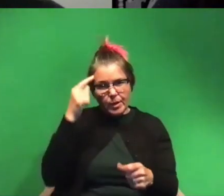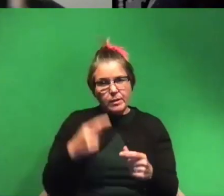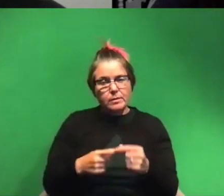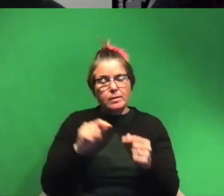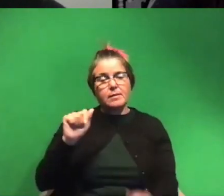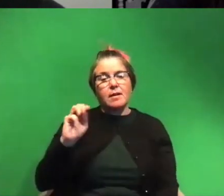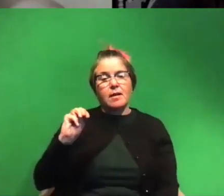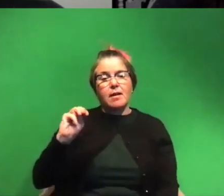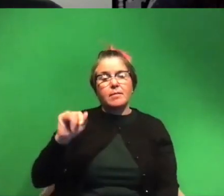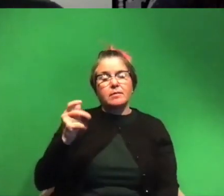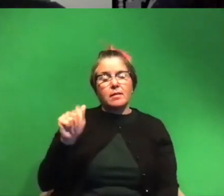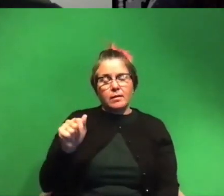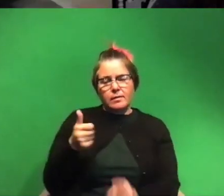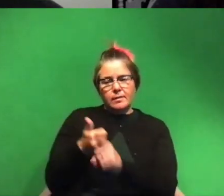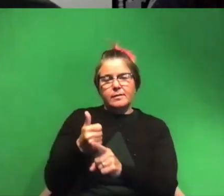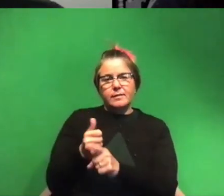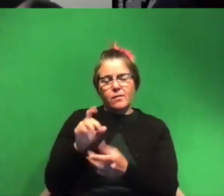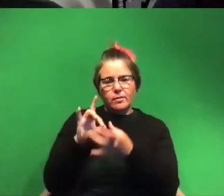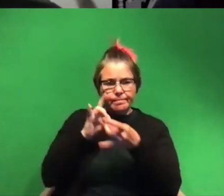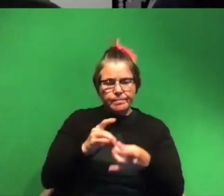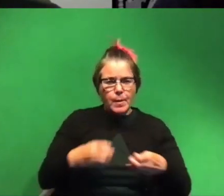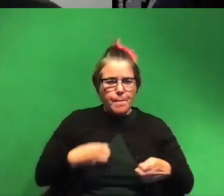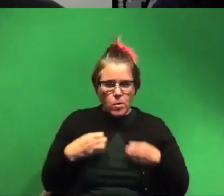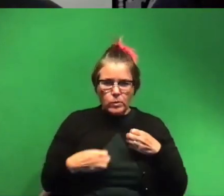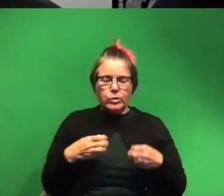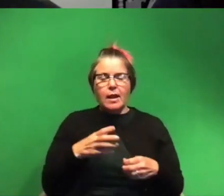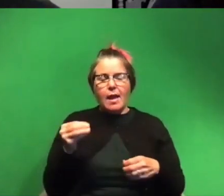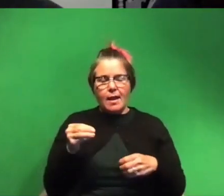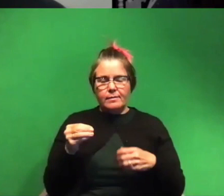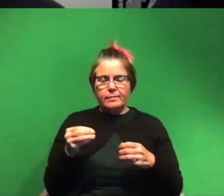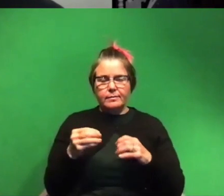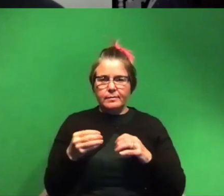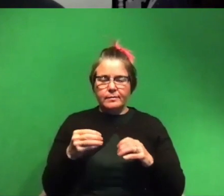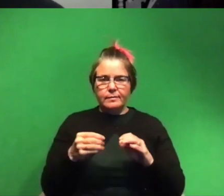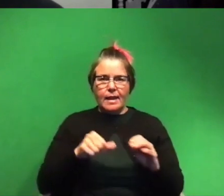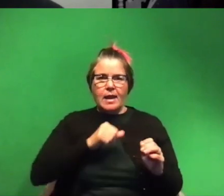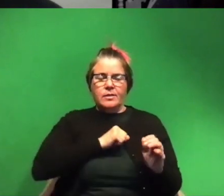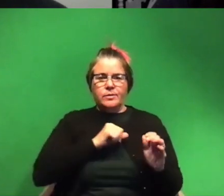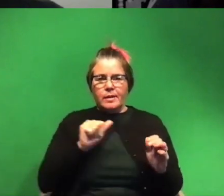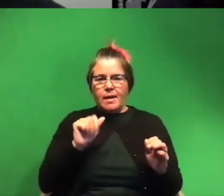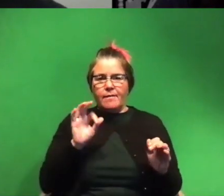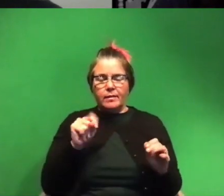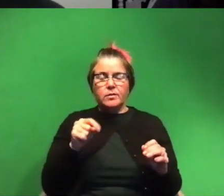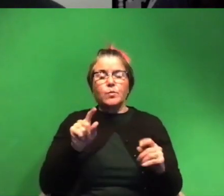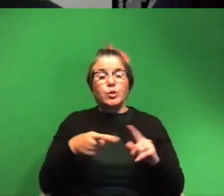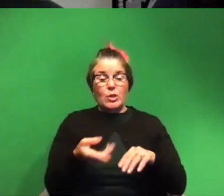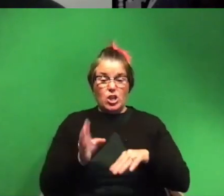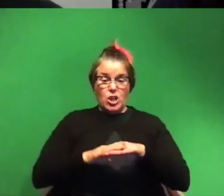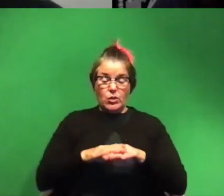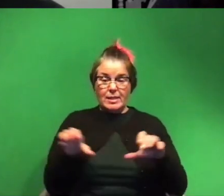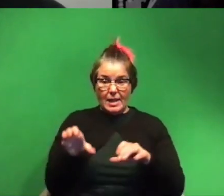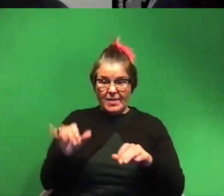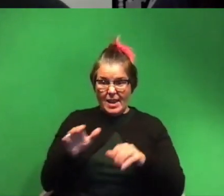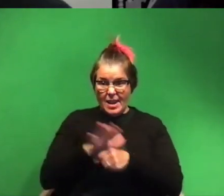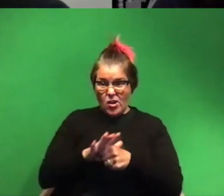for instance which is a region that's really tied to a lot of emotion and affect and saying when you increase activation that area increase